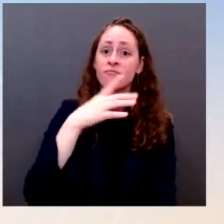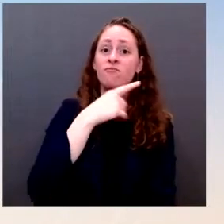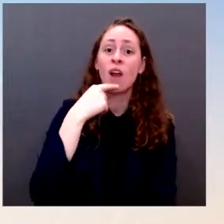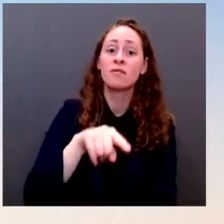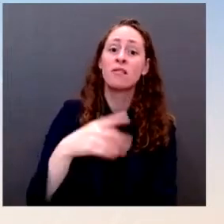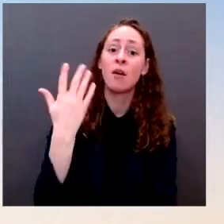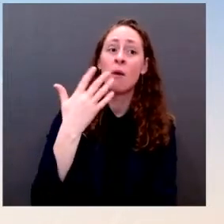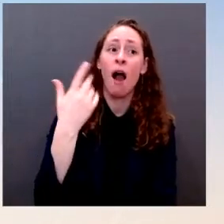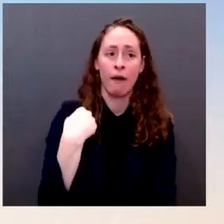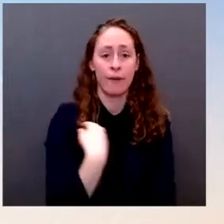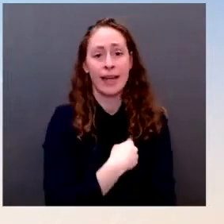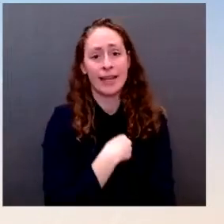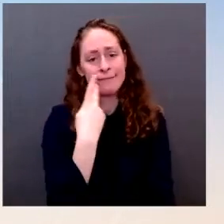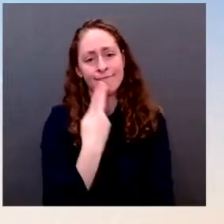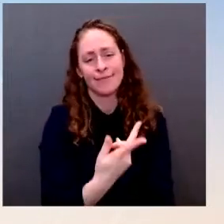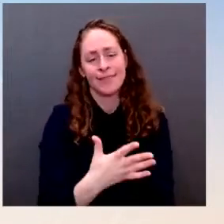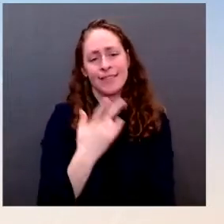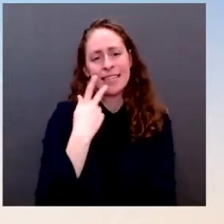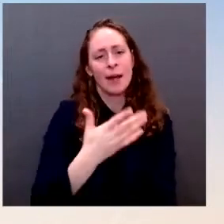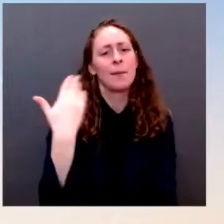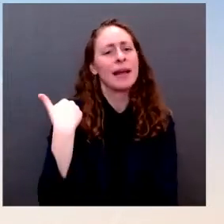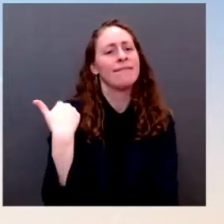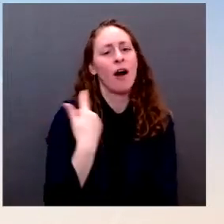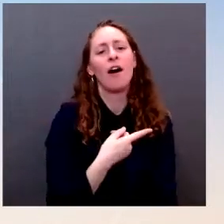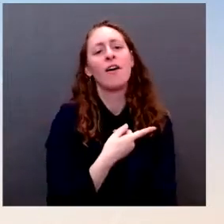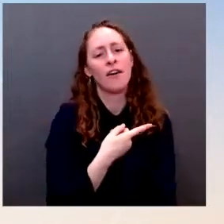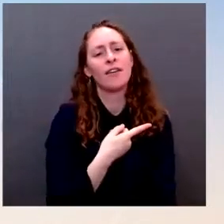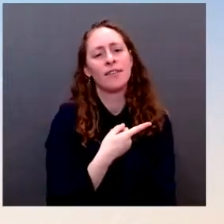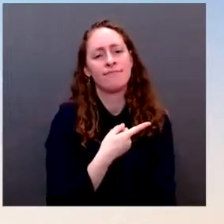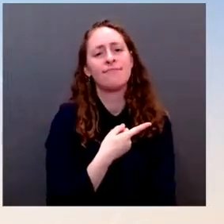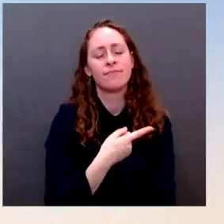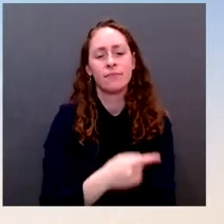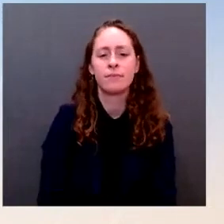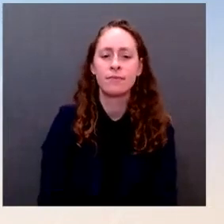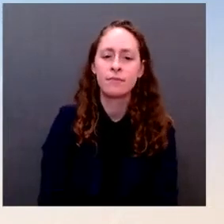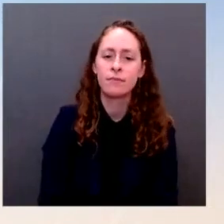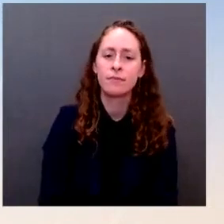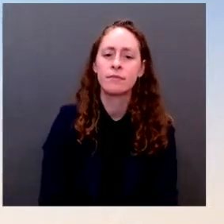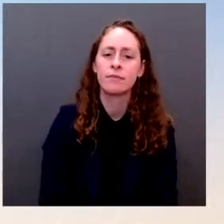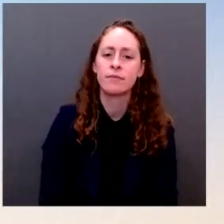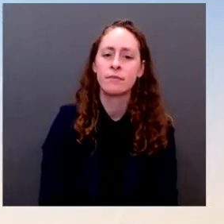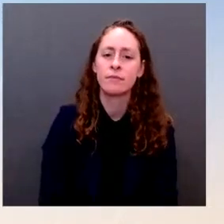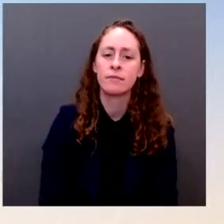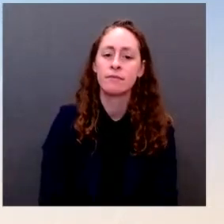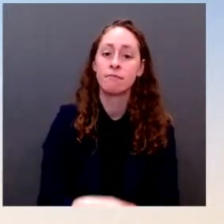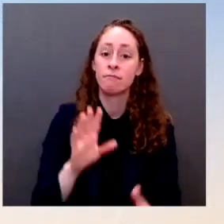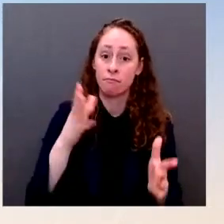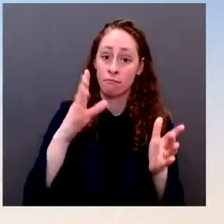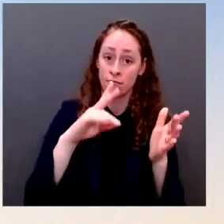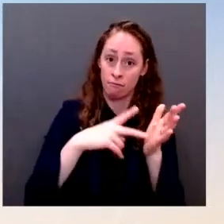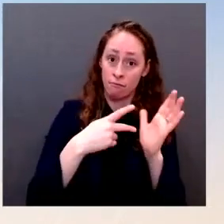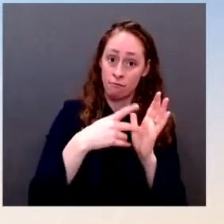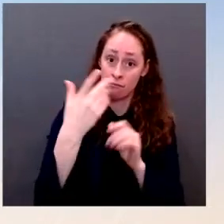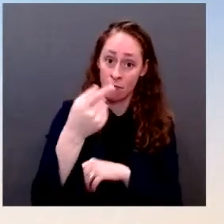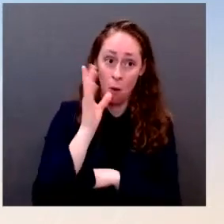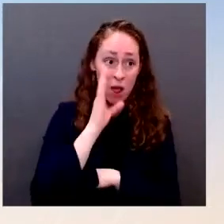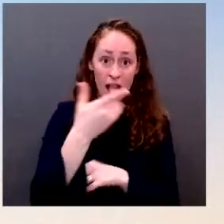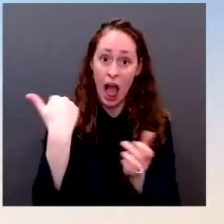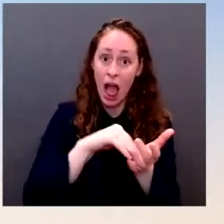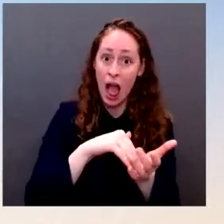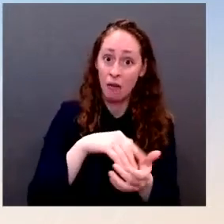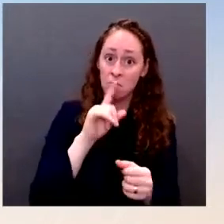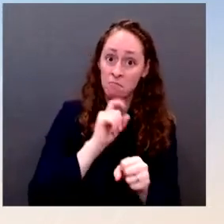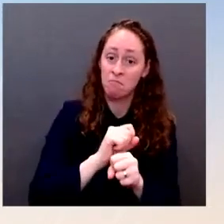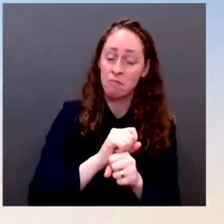back at past precedent, it doesn't mean it's guaranteed to repeat, but it is — it is important for people to understand contextually what they're capable